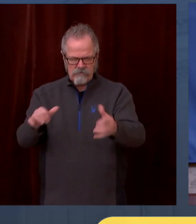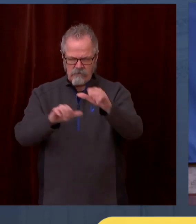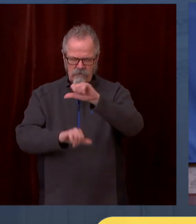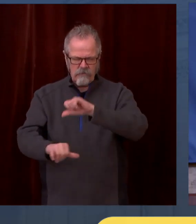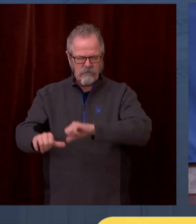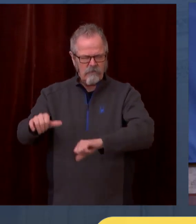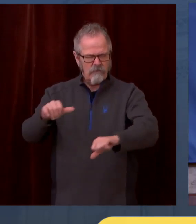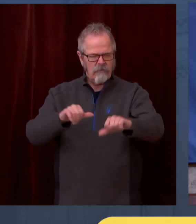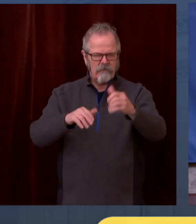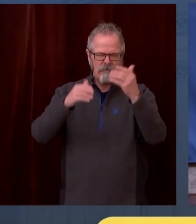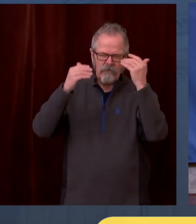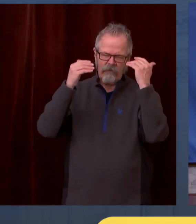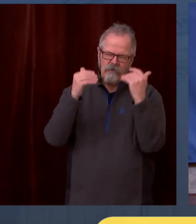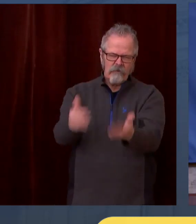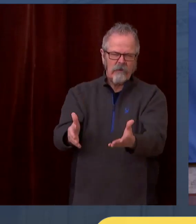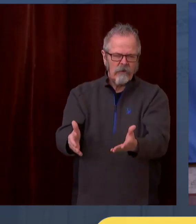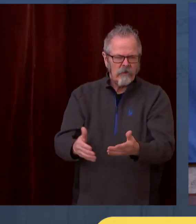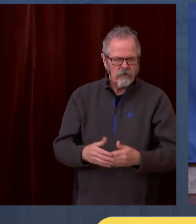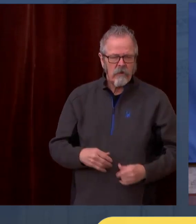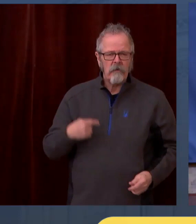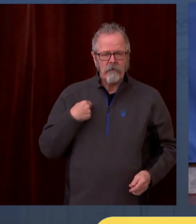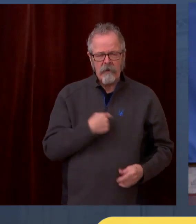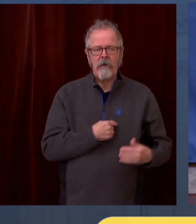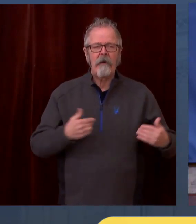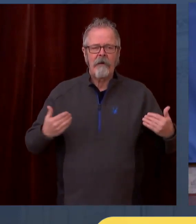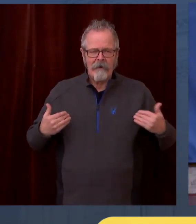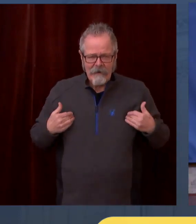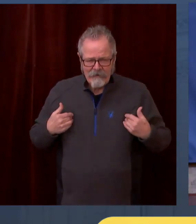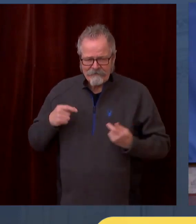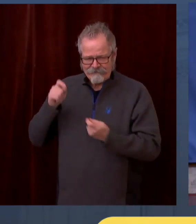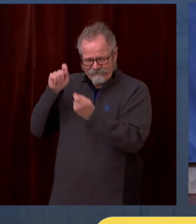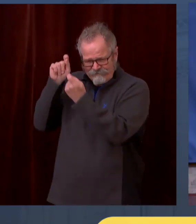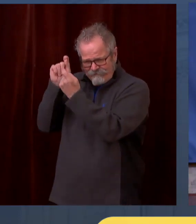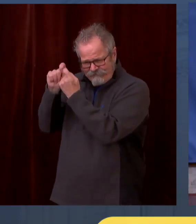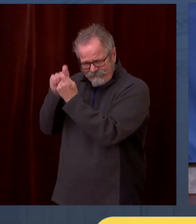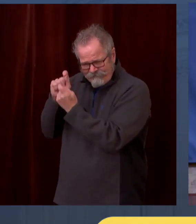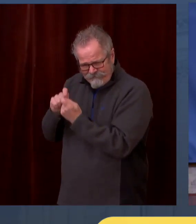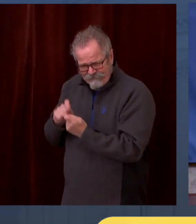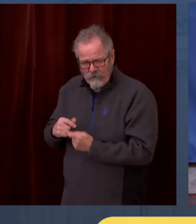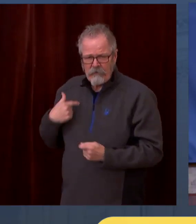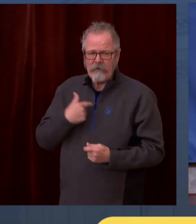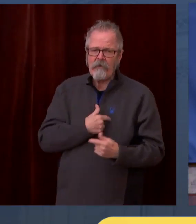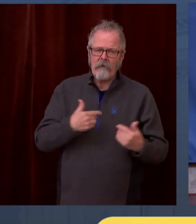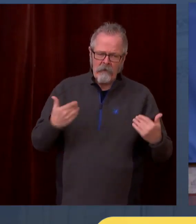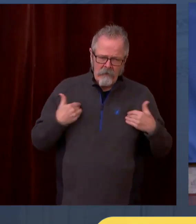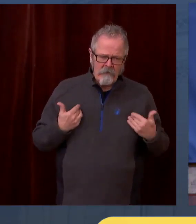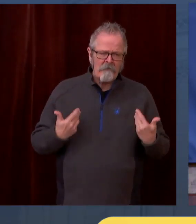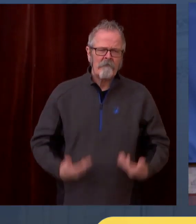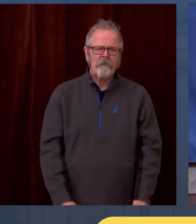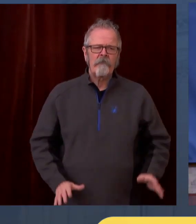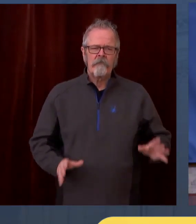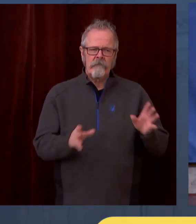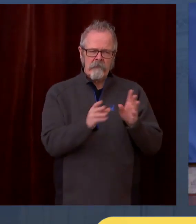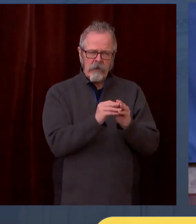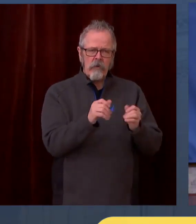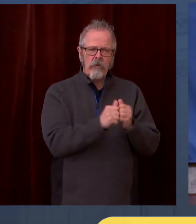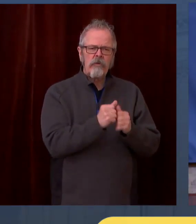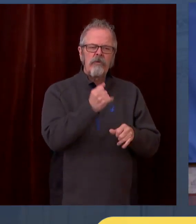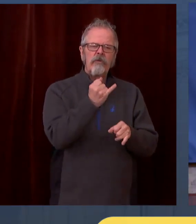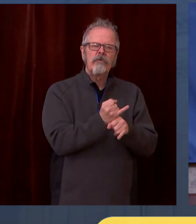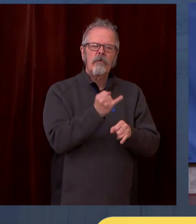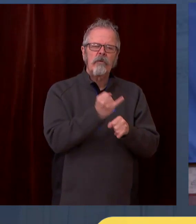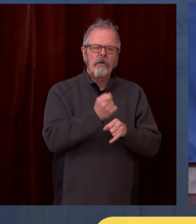about that subject. I am briefed by the Institute for Disease Modeling every week, and I talk to our Department of Health every day.